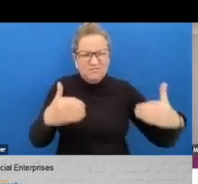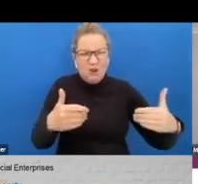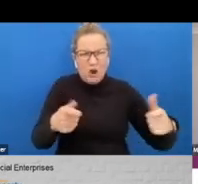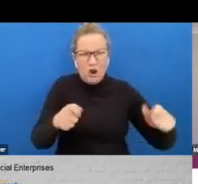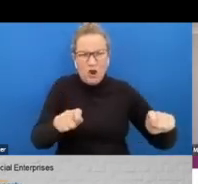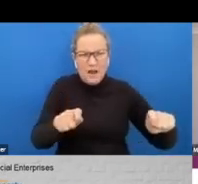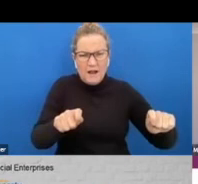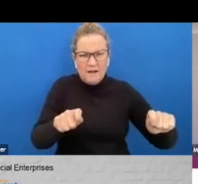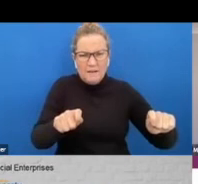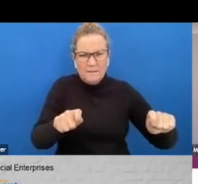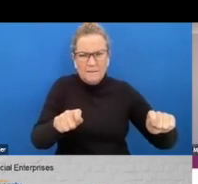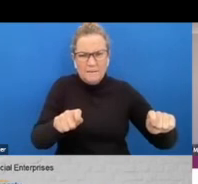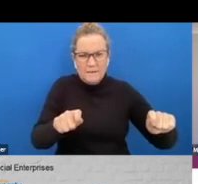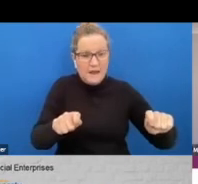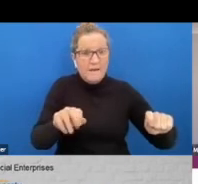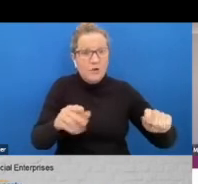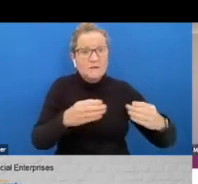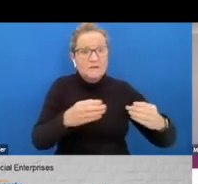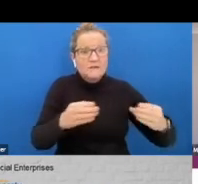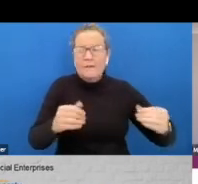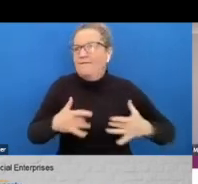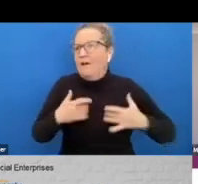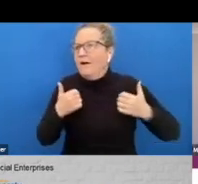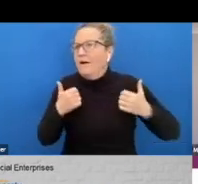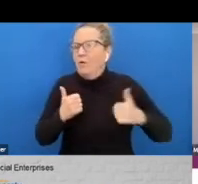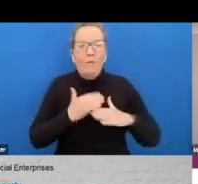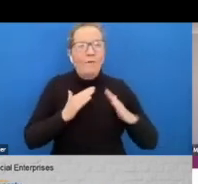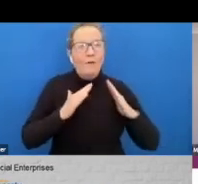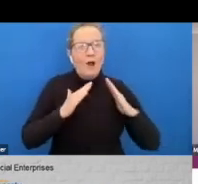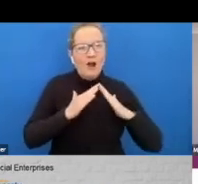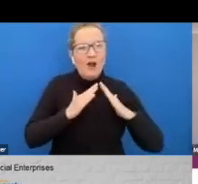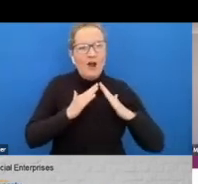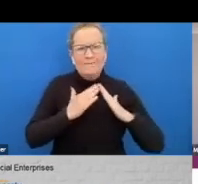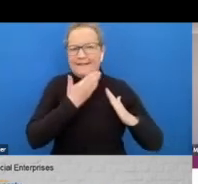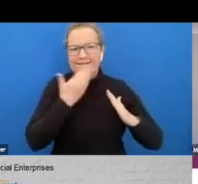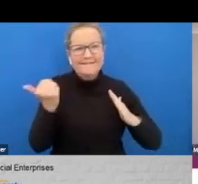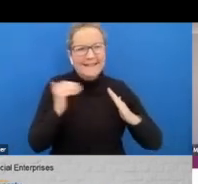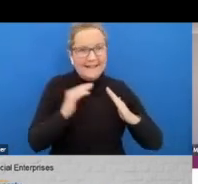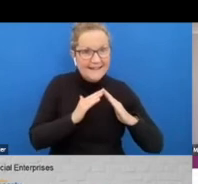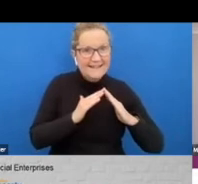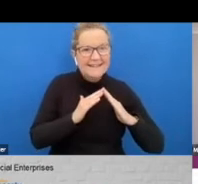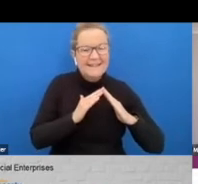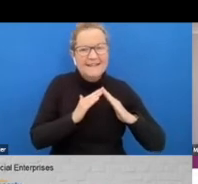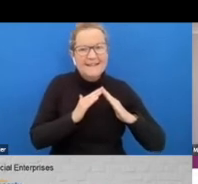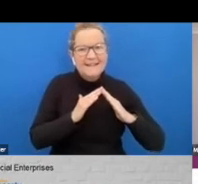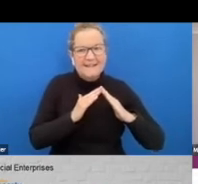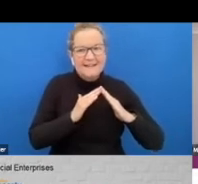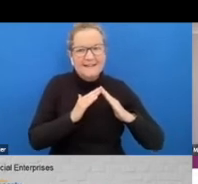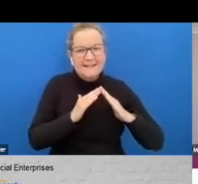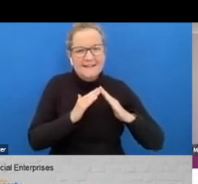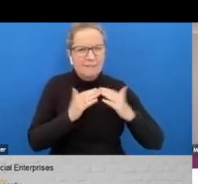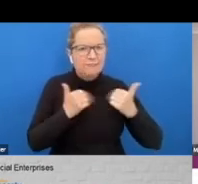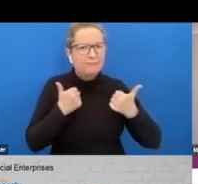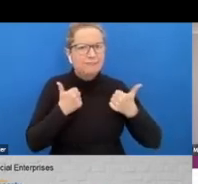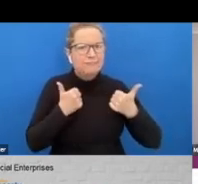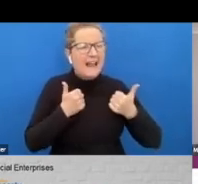people that was actually a positive thing that they could work from home uh that they that it would that employers were more agreeable to having people